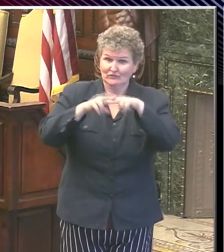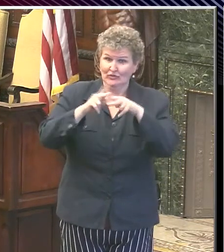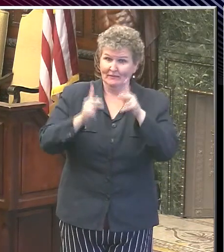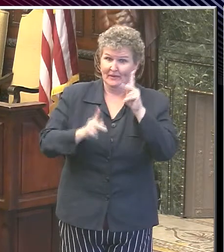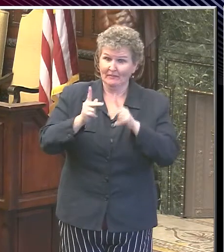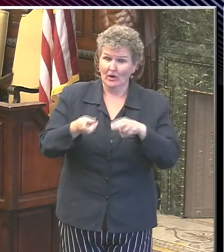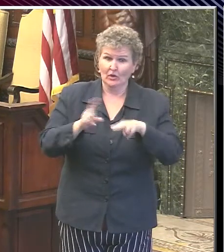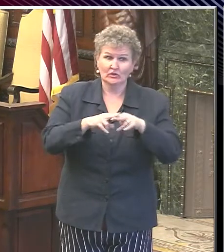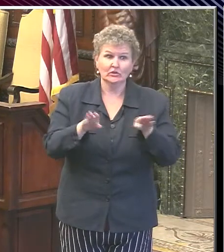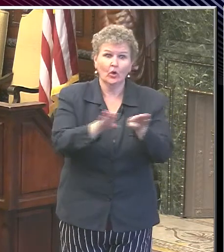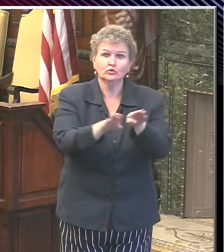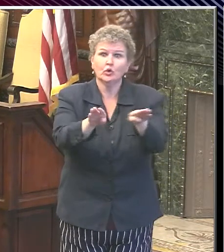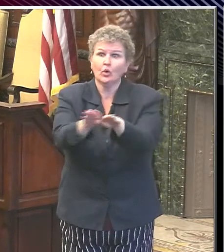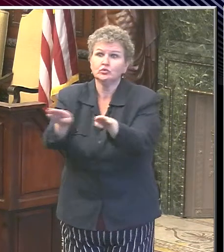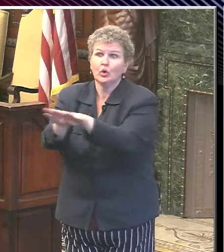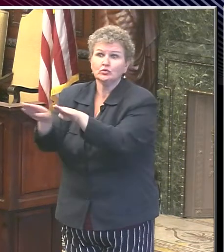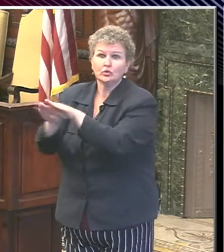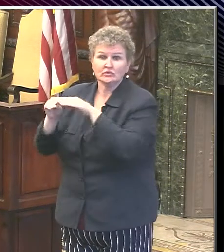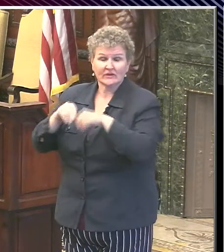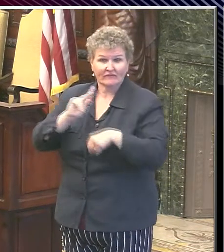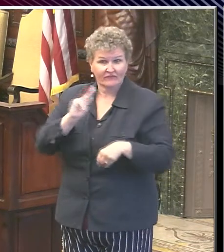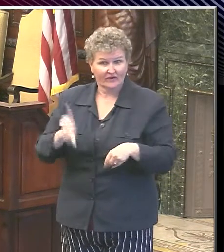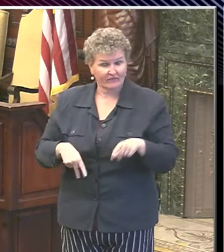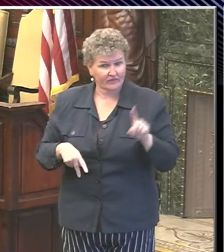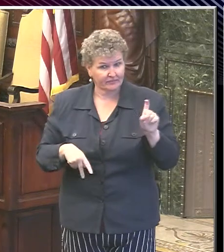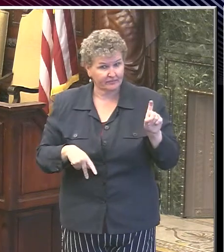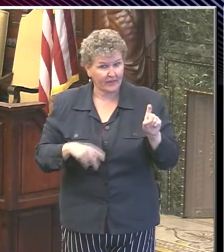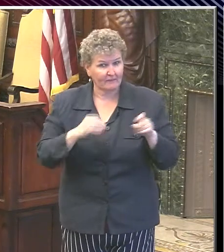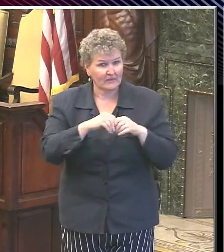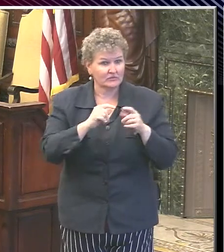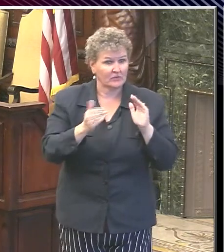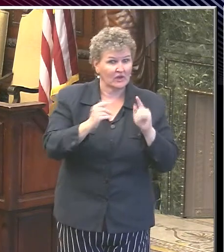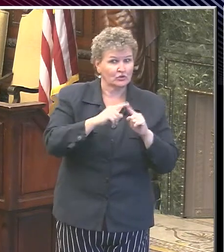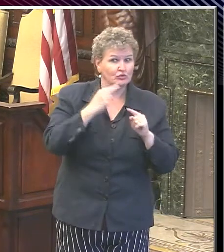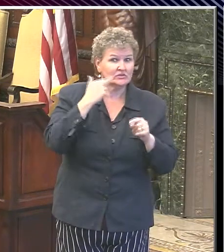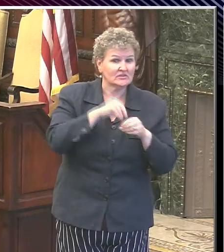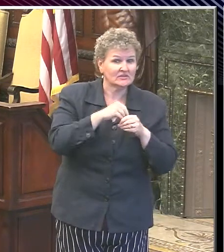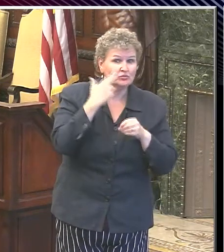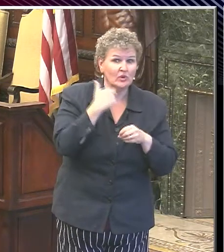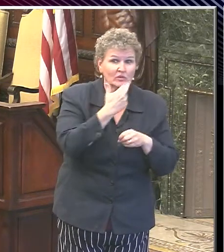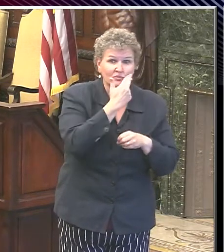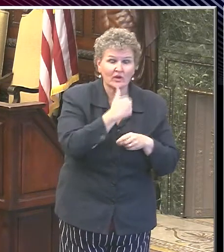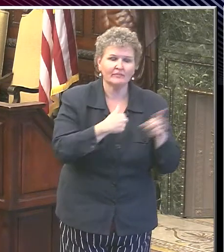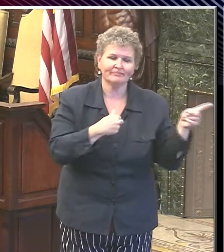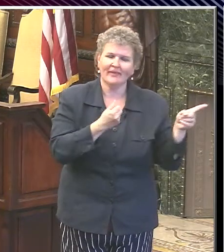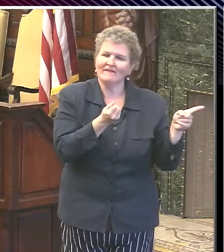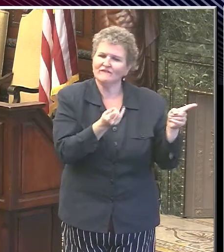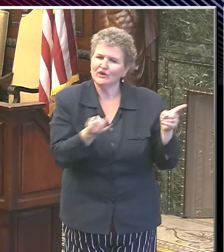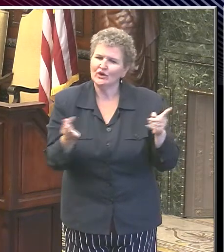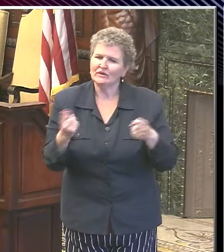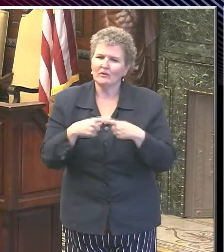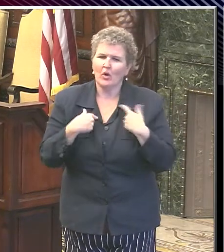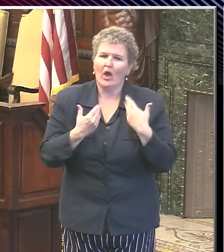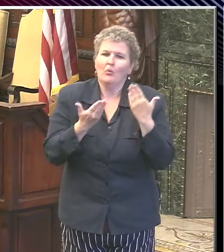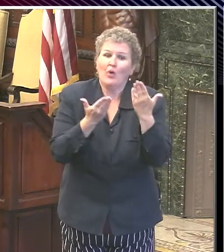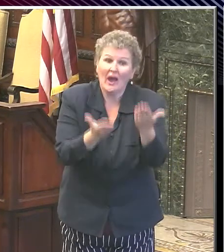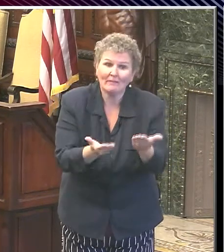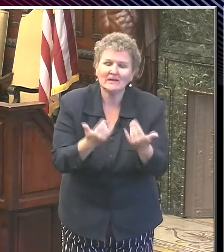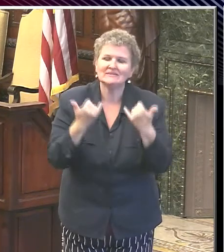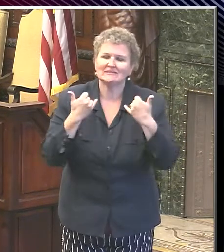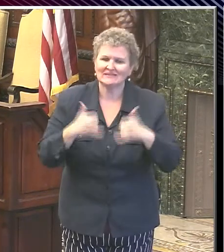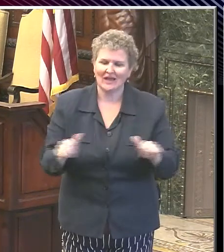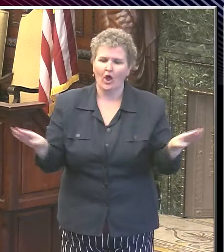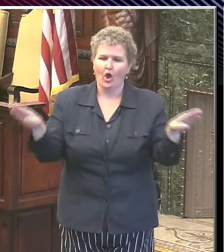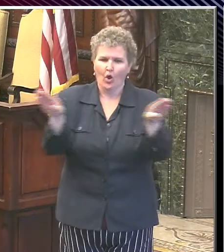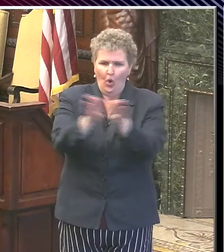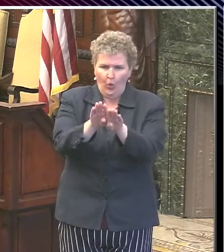You know, that's something that there's a lot of different factors. I'm not going to recommend that now. We're in constant contact with the